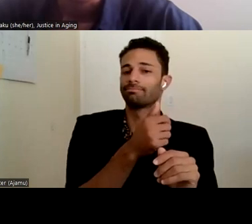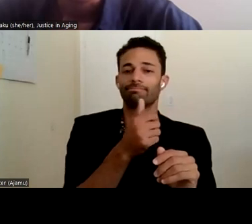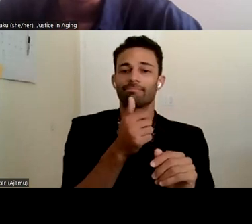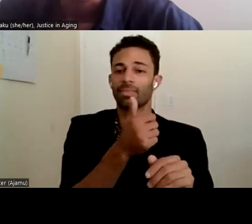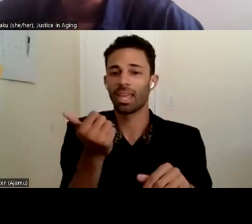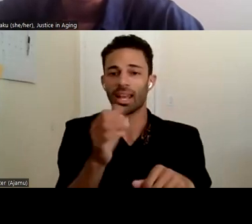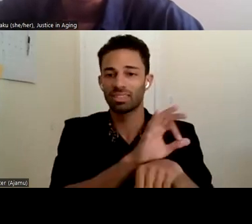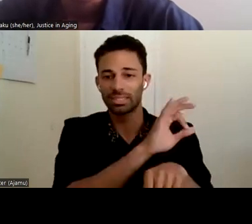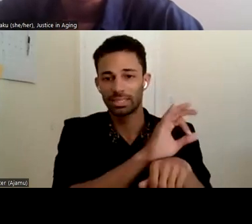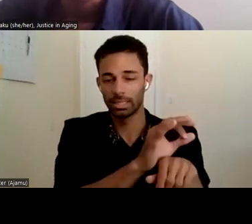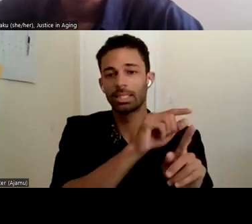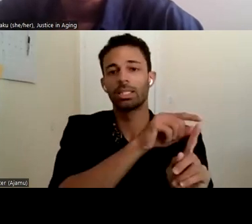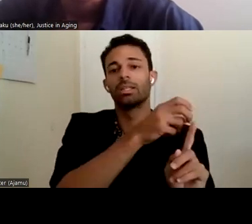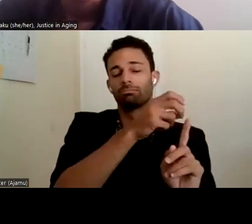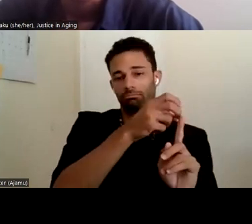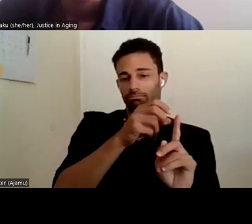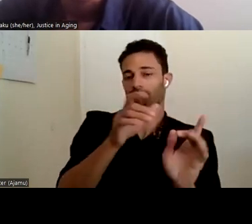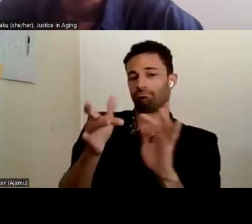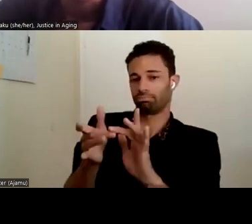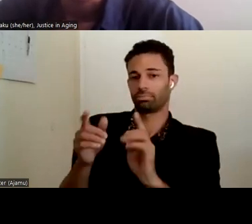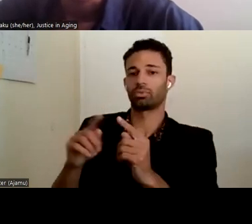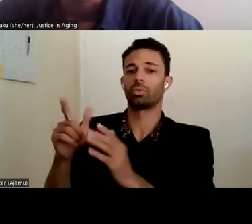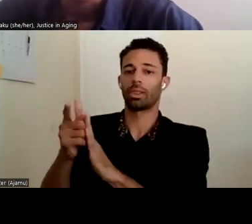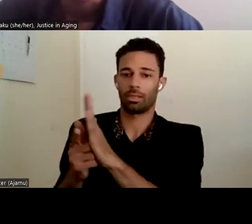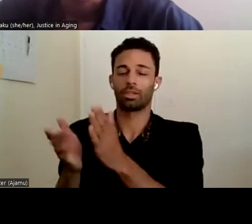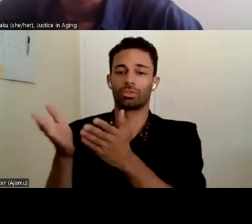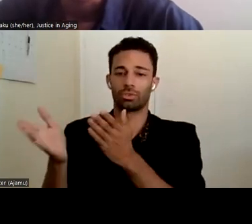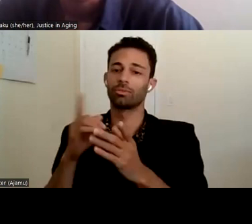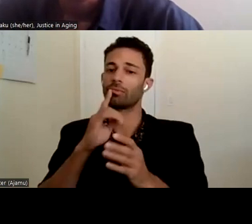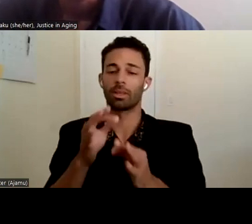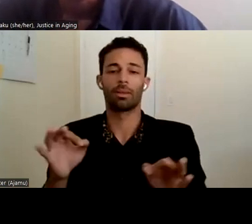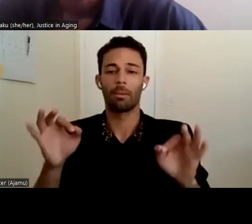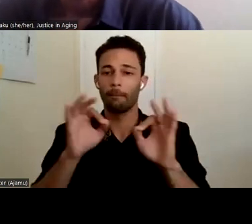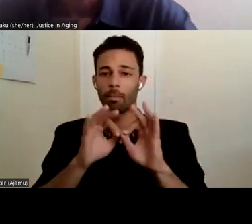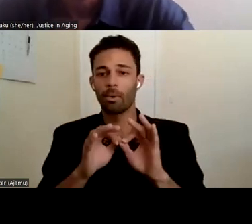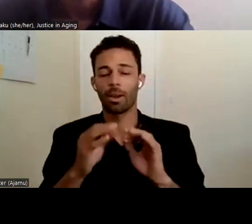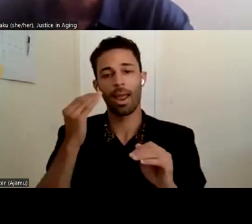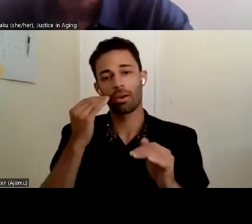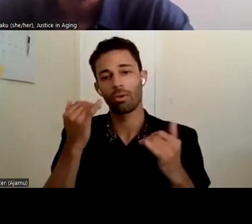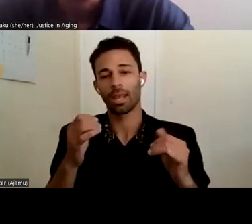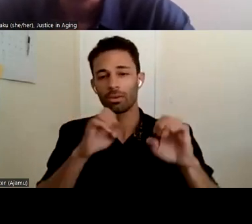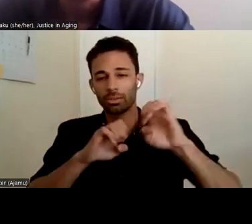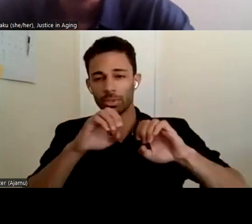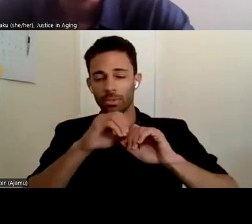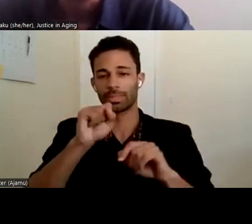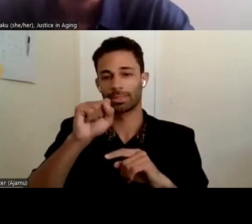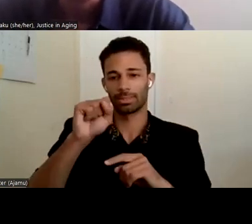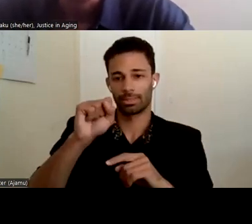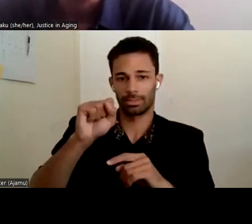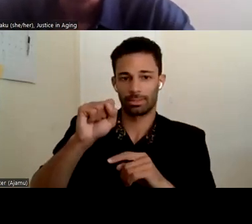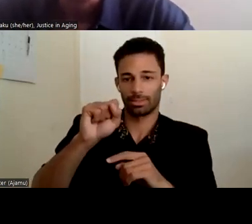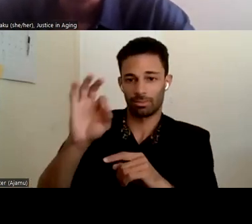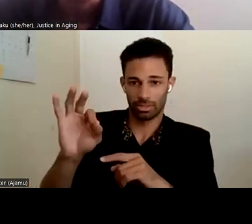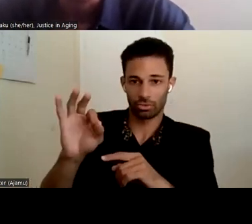to legal services. And so I think that's a really important model. I know they're experimenting with it in San Francisco and some other places.